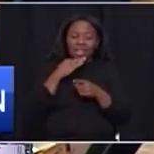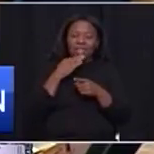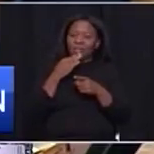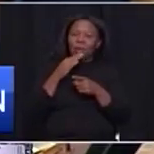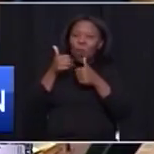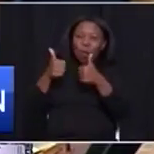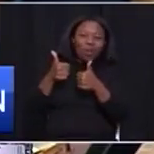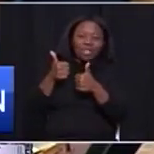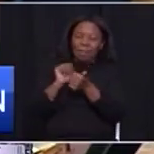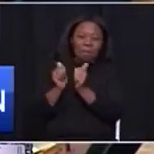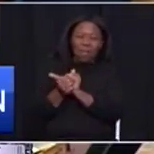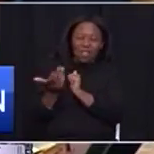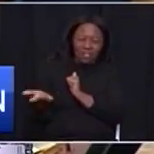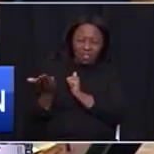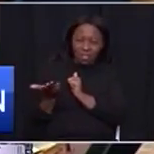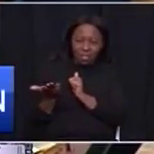mathematics.